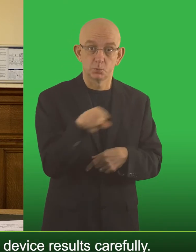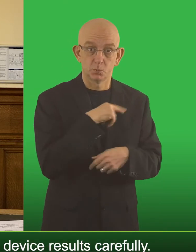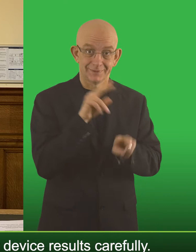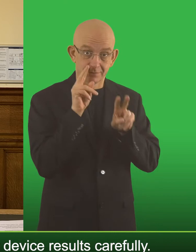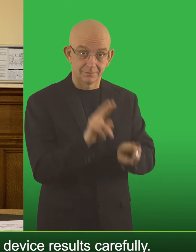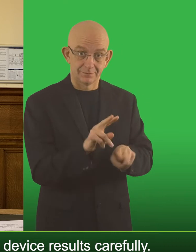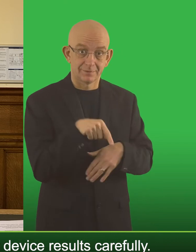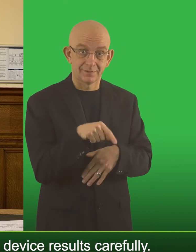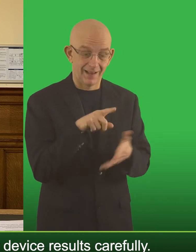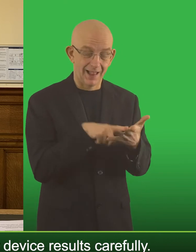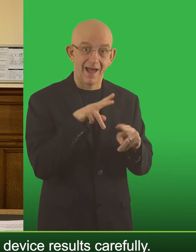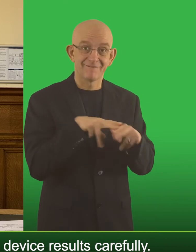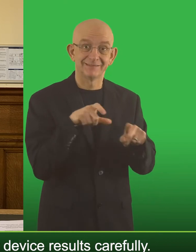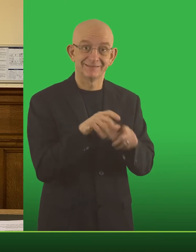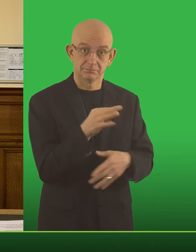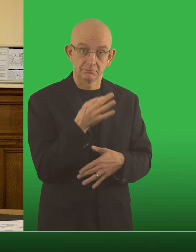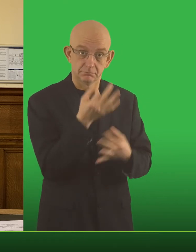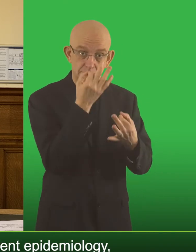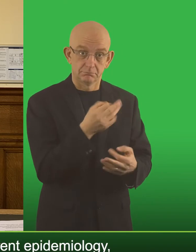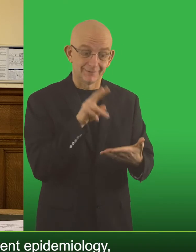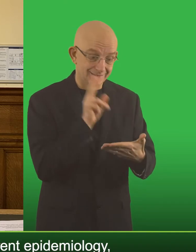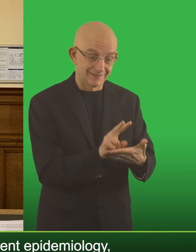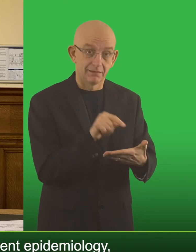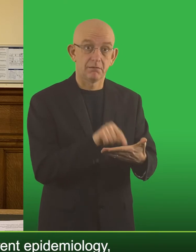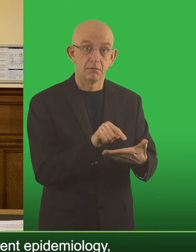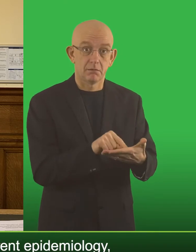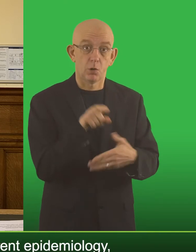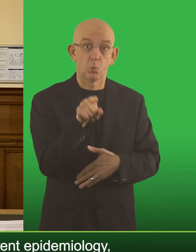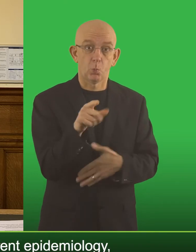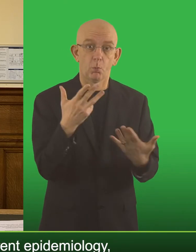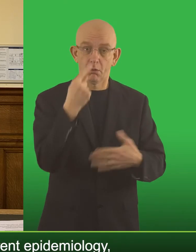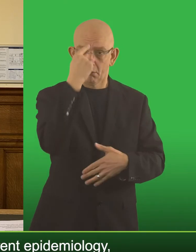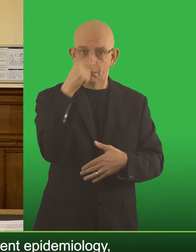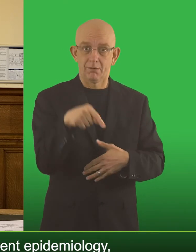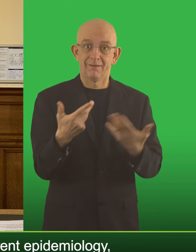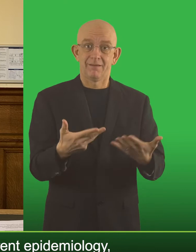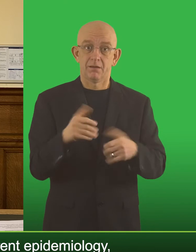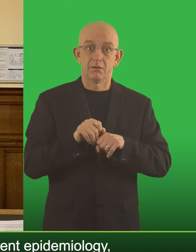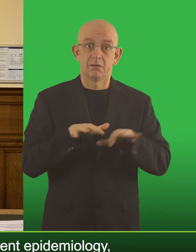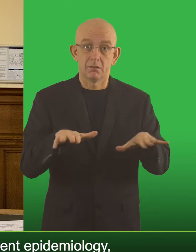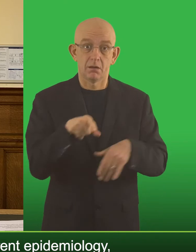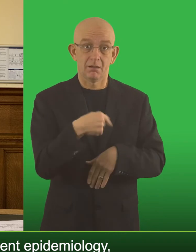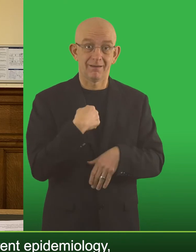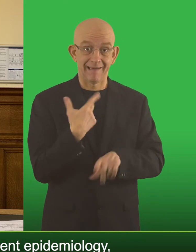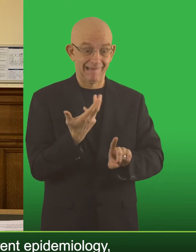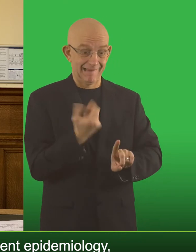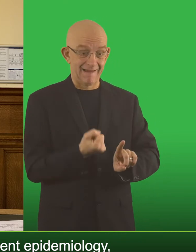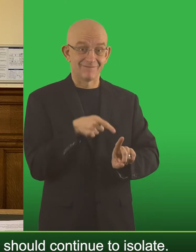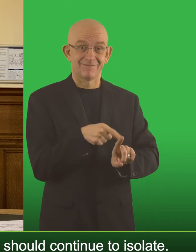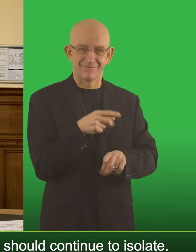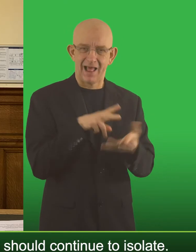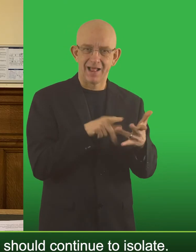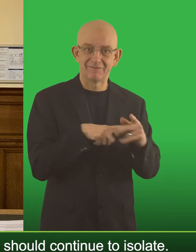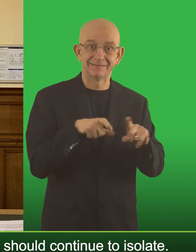we interpret lateral flow device results carefully. Certainly in the context of the current epidemiology, if you test positive with lateral flow device